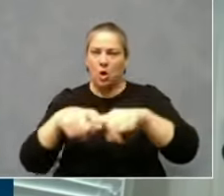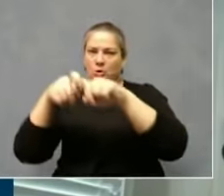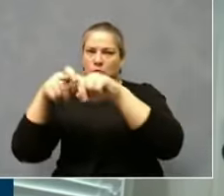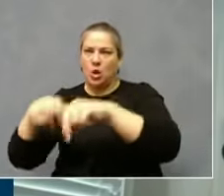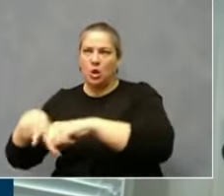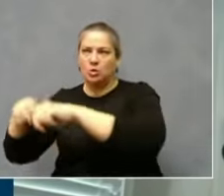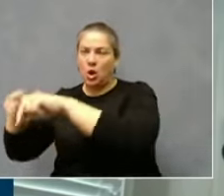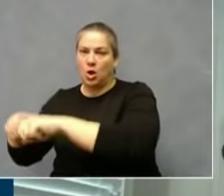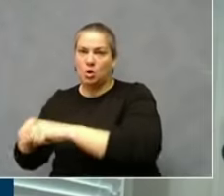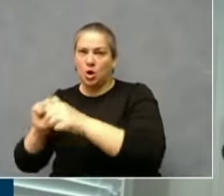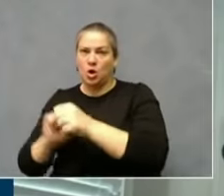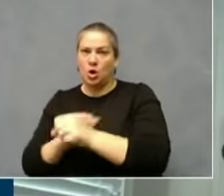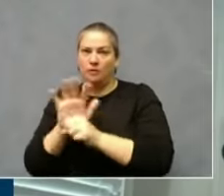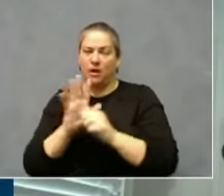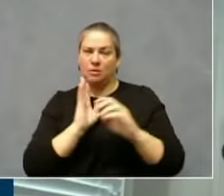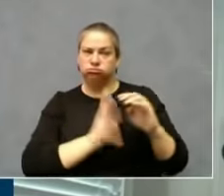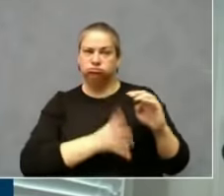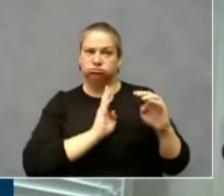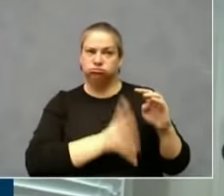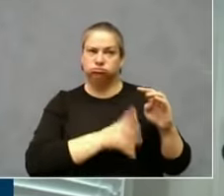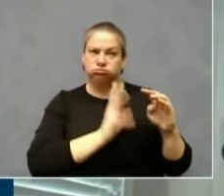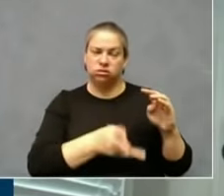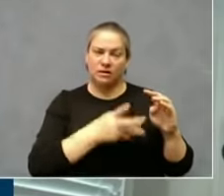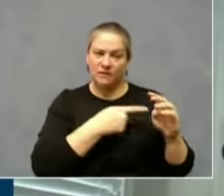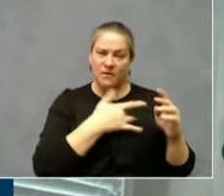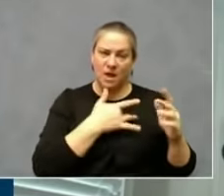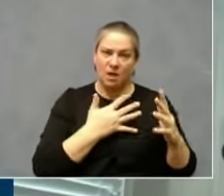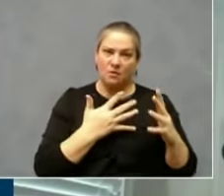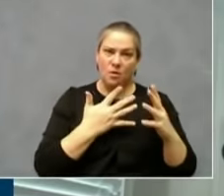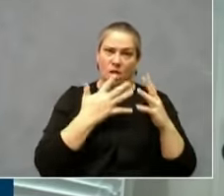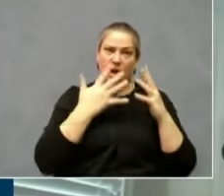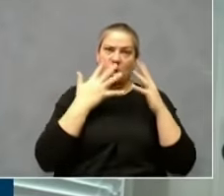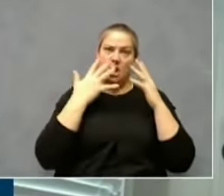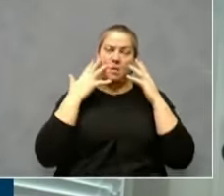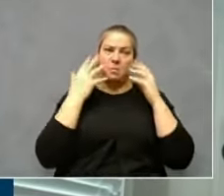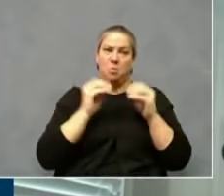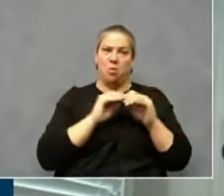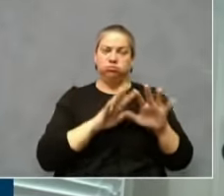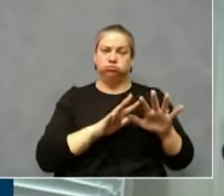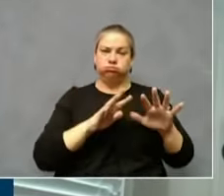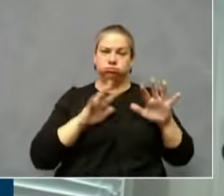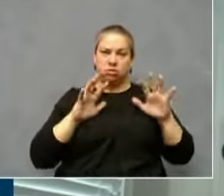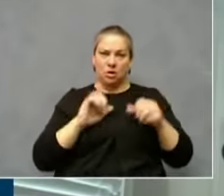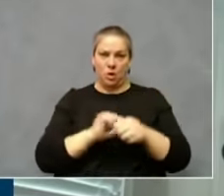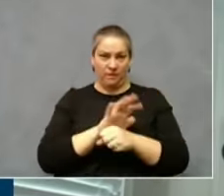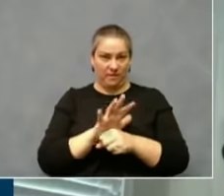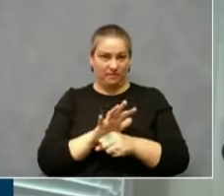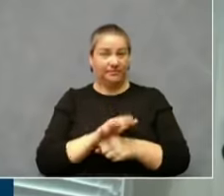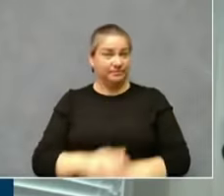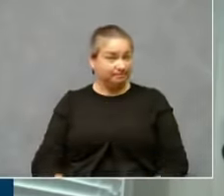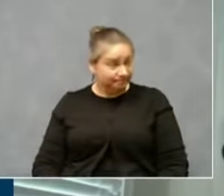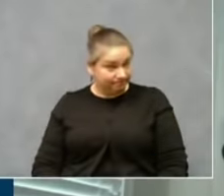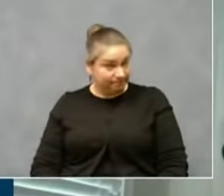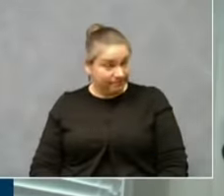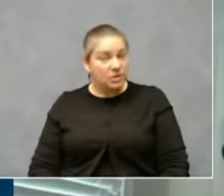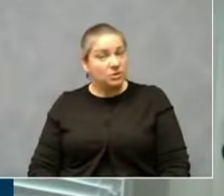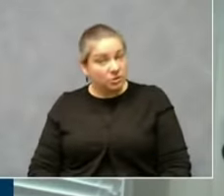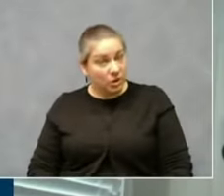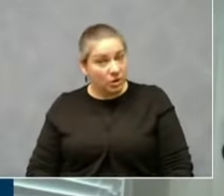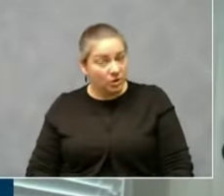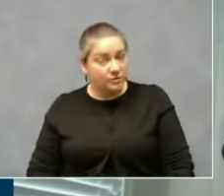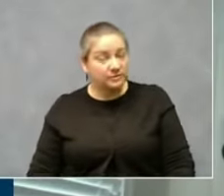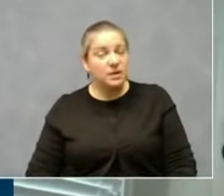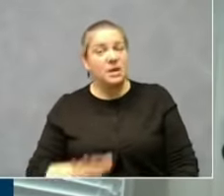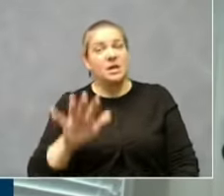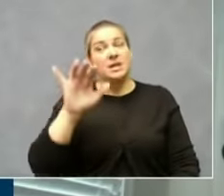get sick or exposed to the disease. So we didn't take these measures lightly. We were methodical and thoughtful,